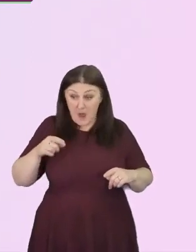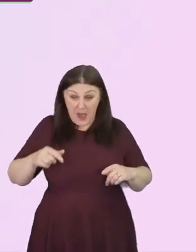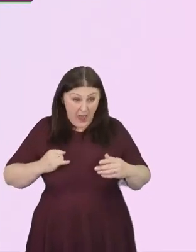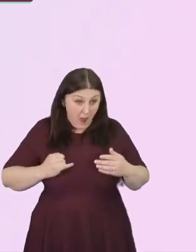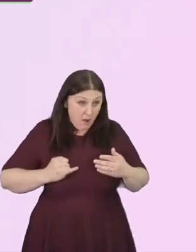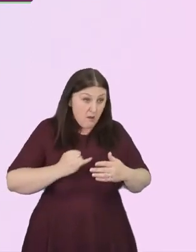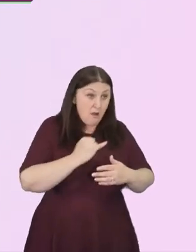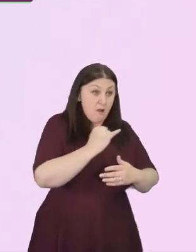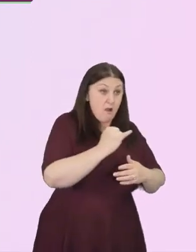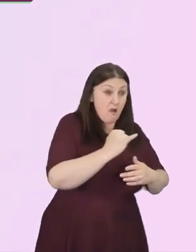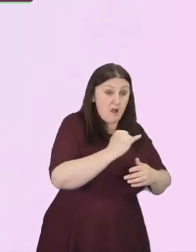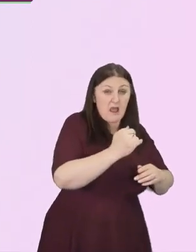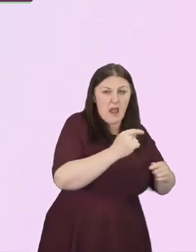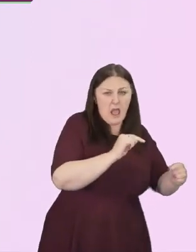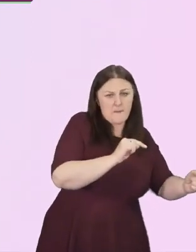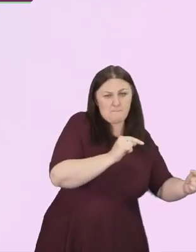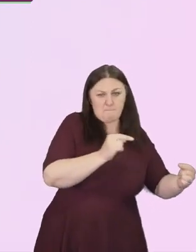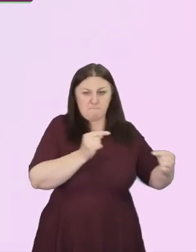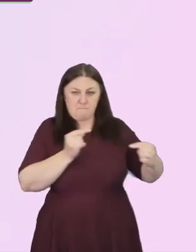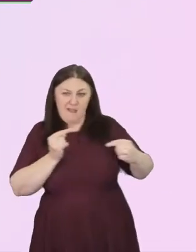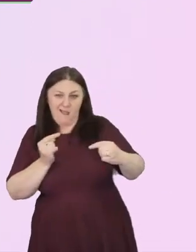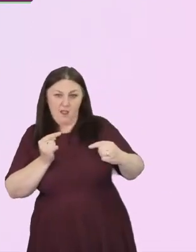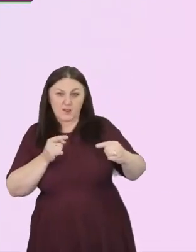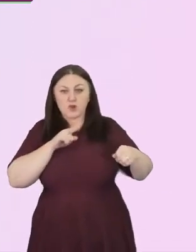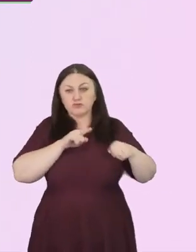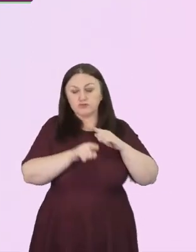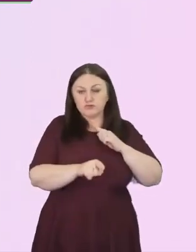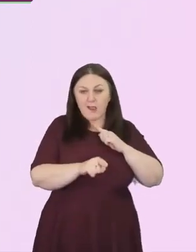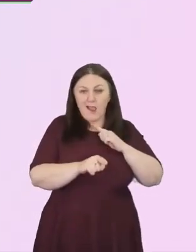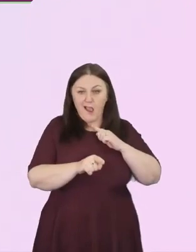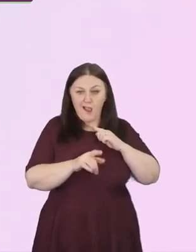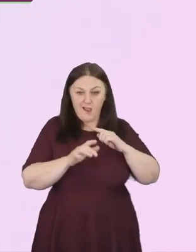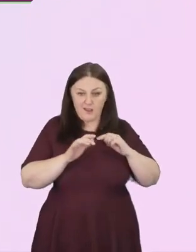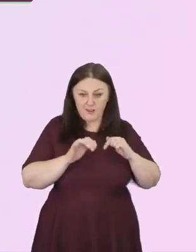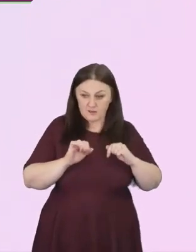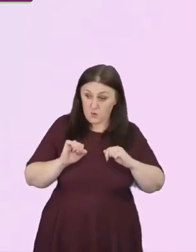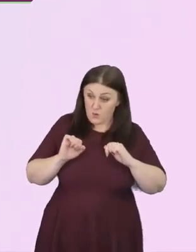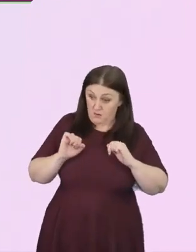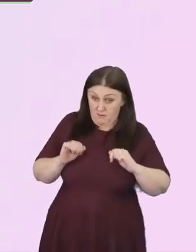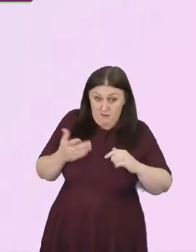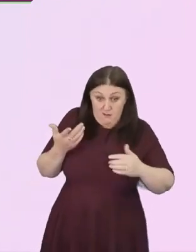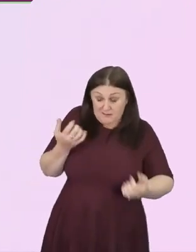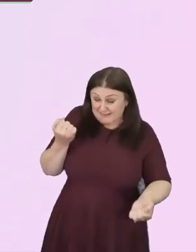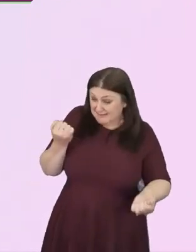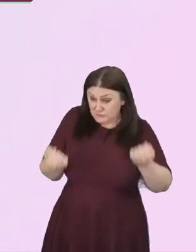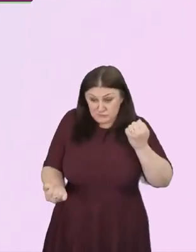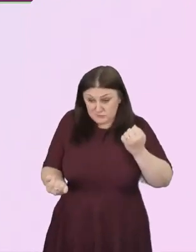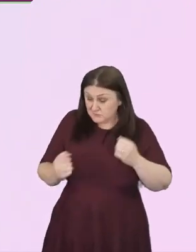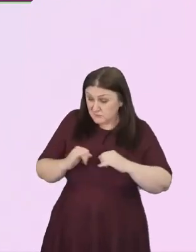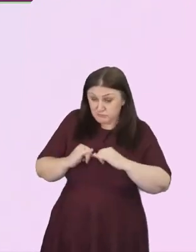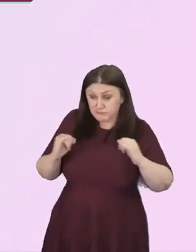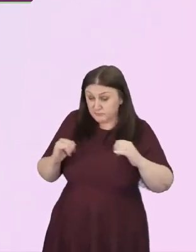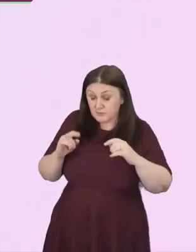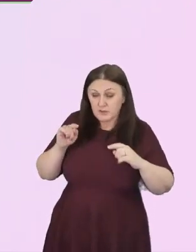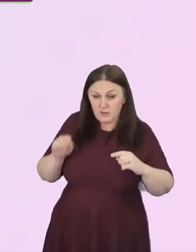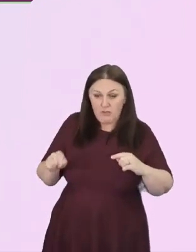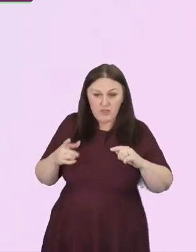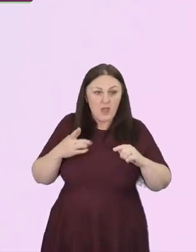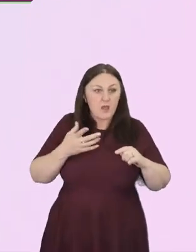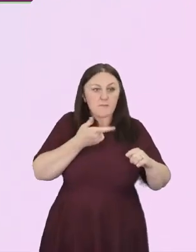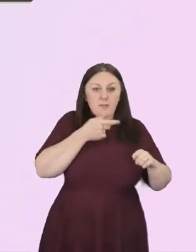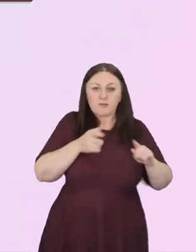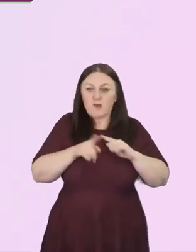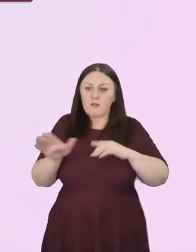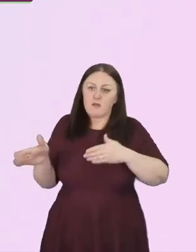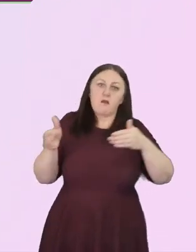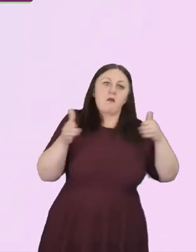To divert, as it were, the attention from these deep injustices that had been revealed. All lives